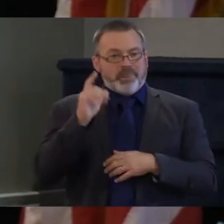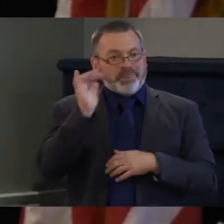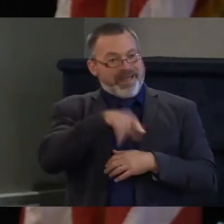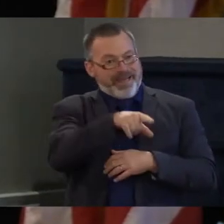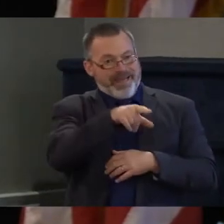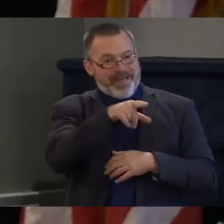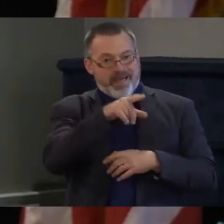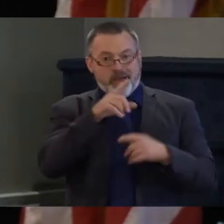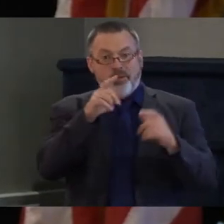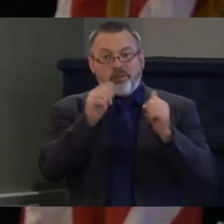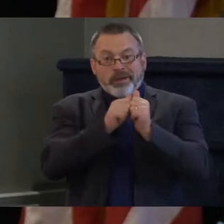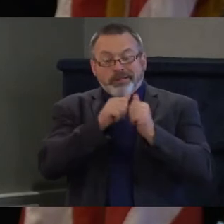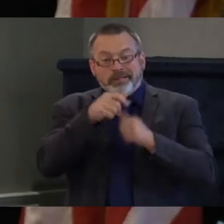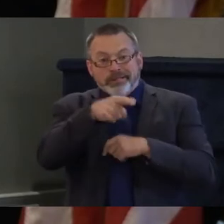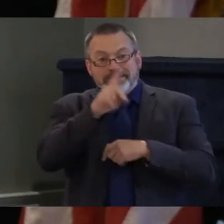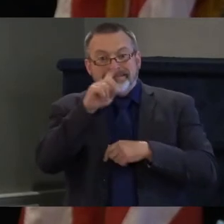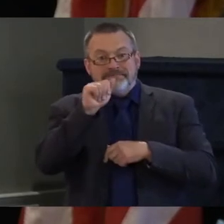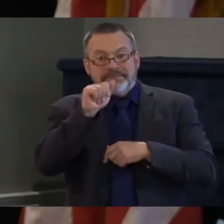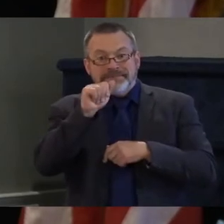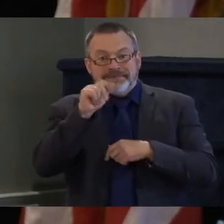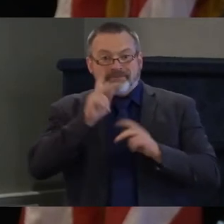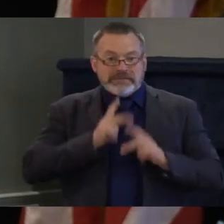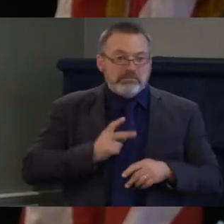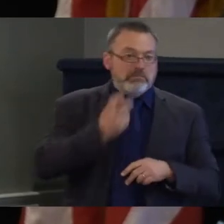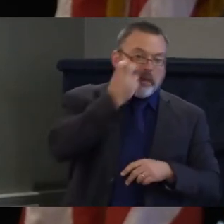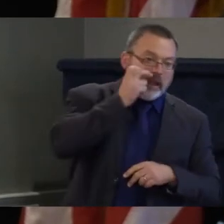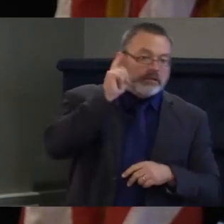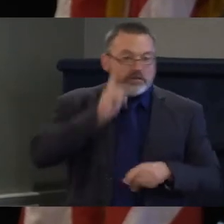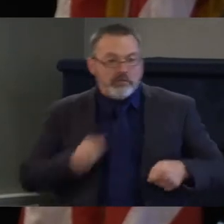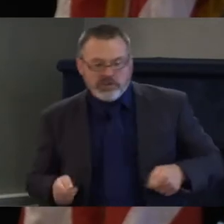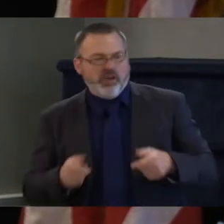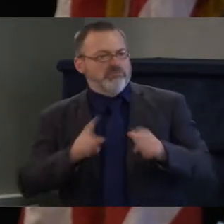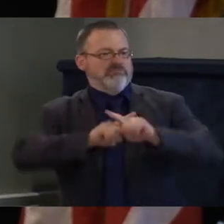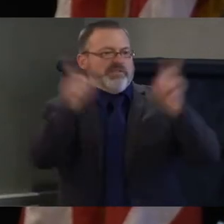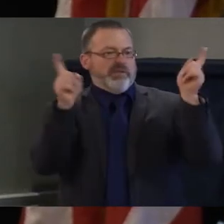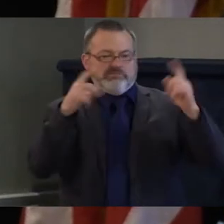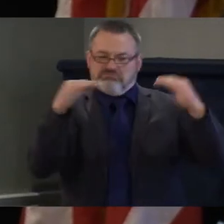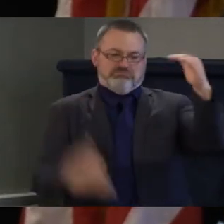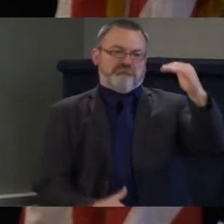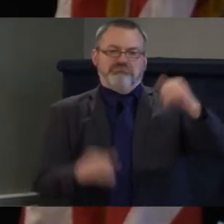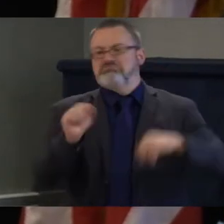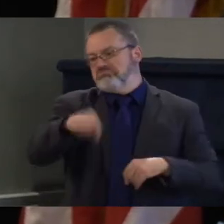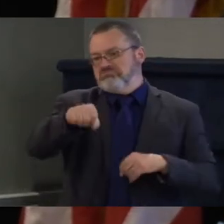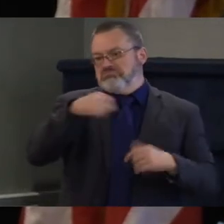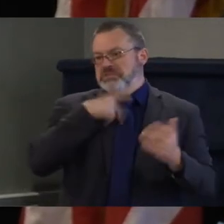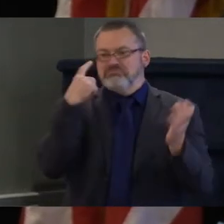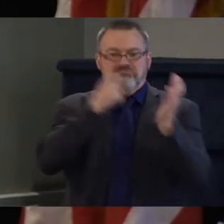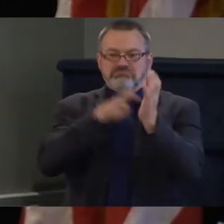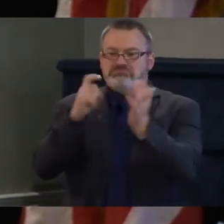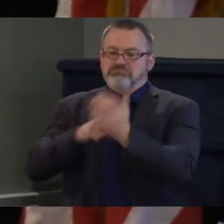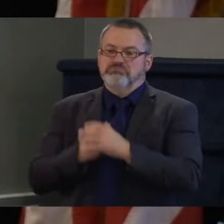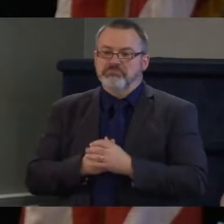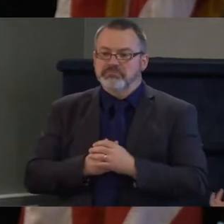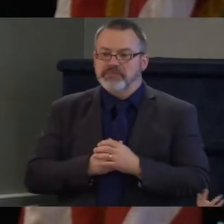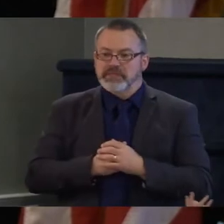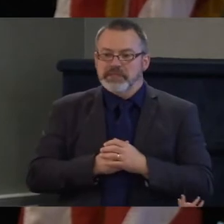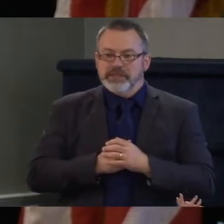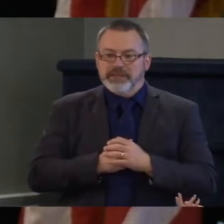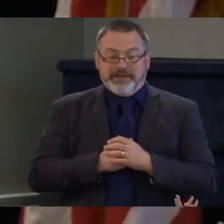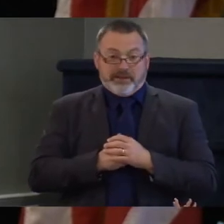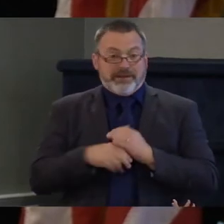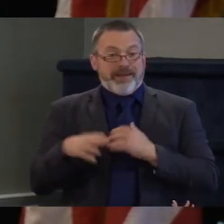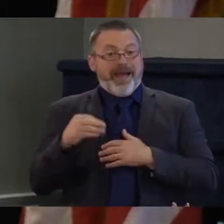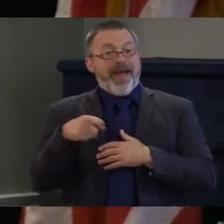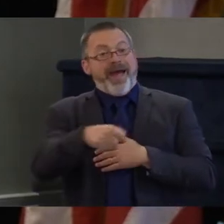sort of disability are not treated well, do not get the care they need. People with broken limbs literally just being put in